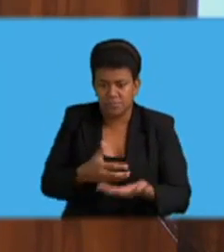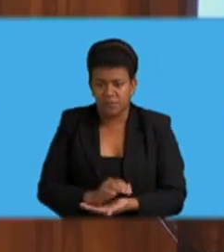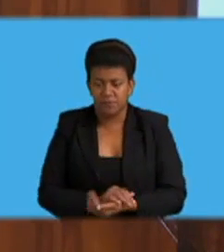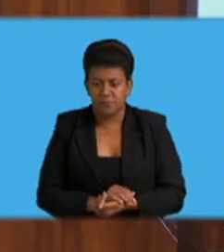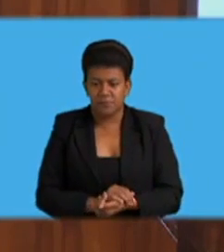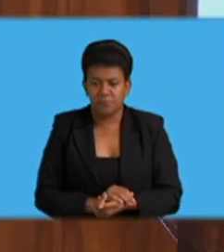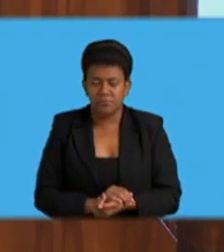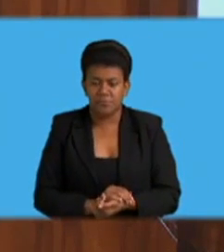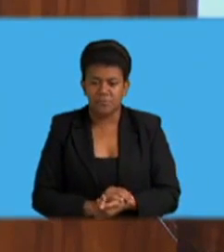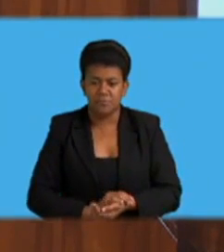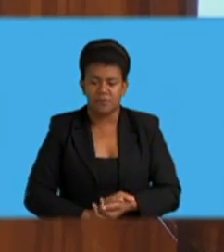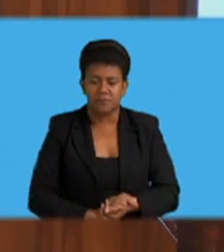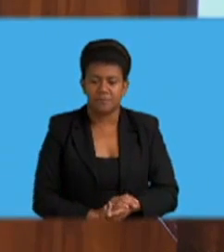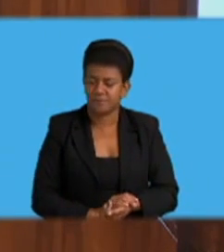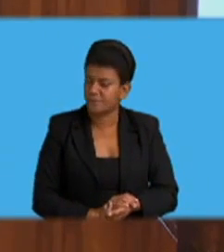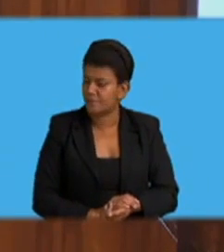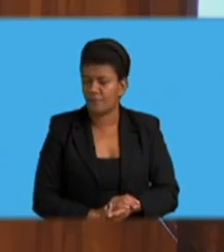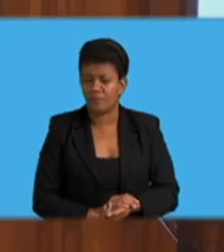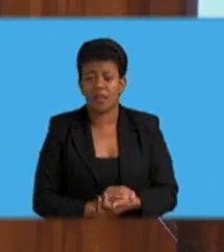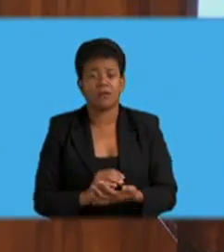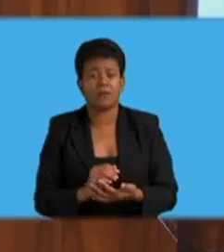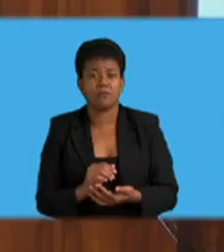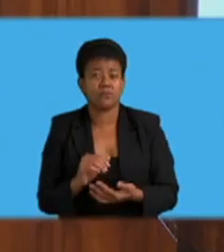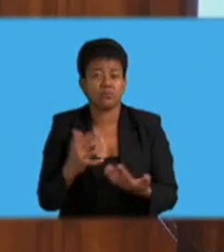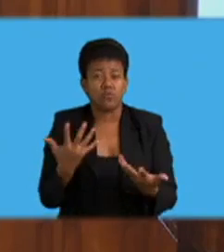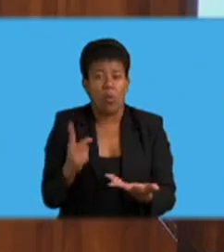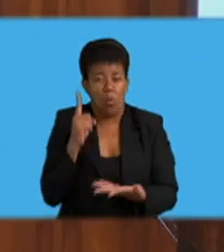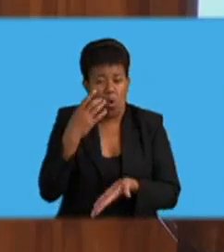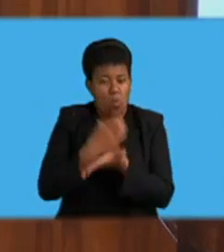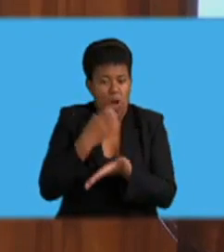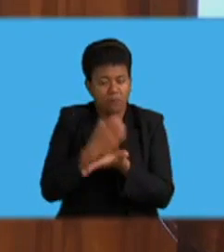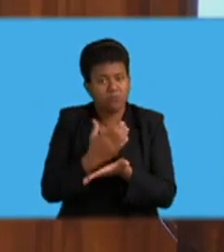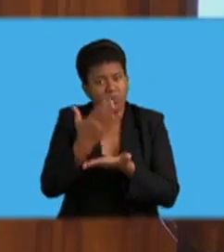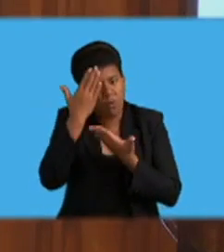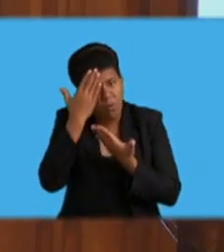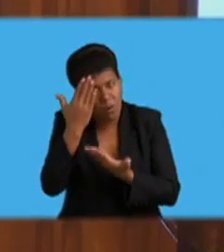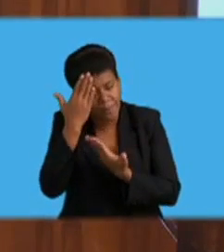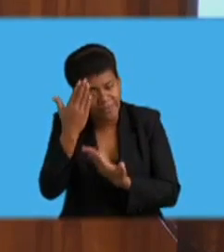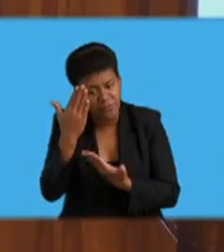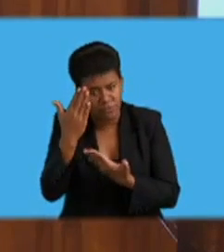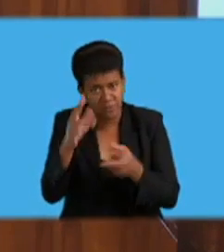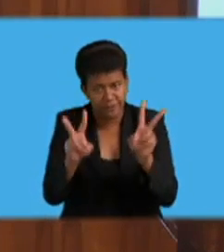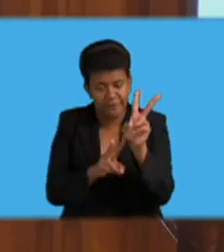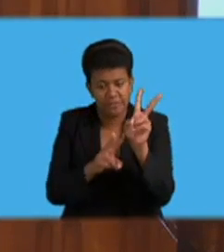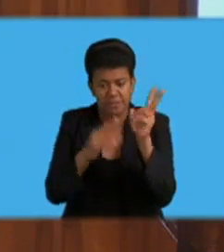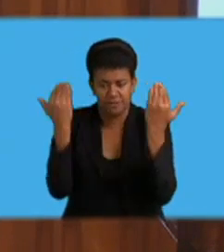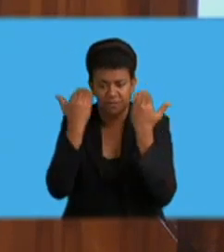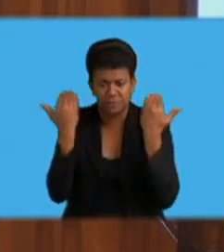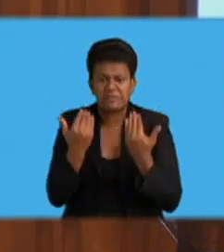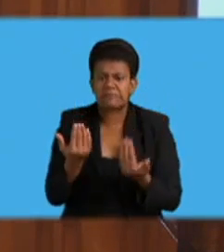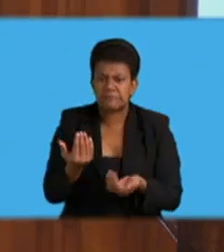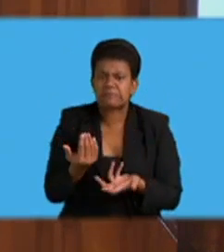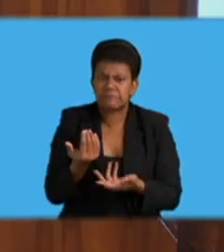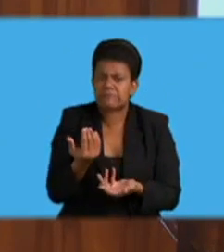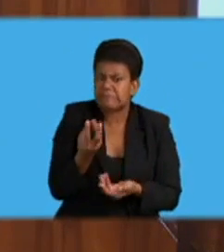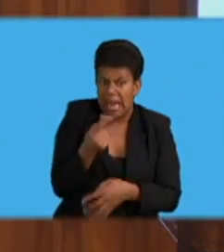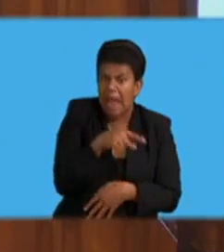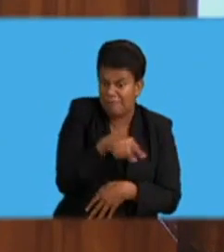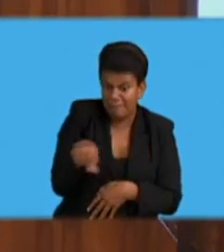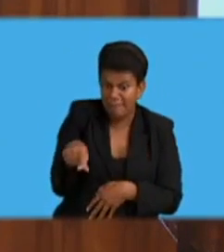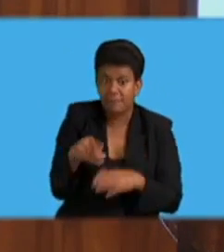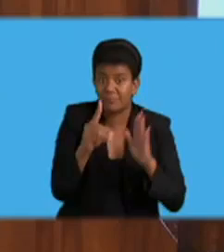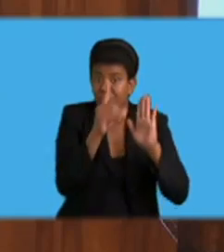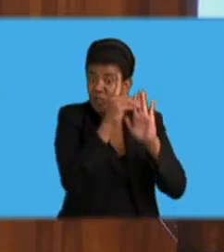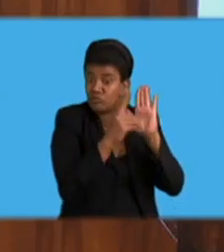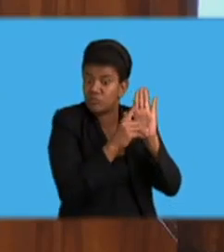And just a correction, Honorable Deputy Speaker, and some of the decrees that I had mentioned before, they are no